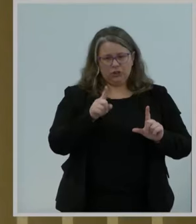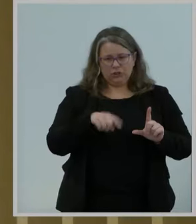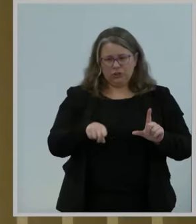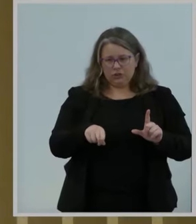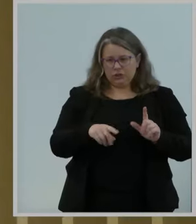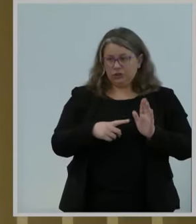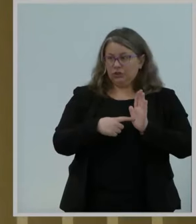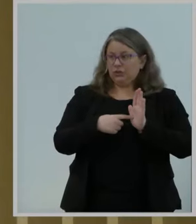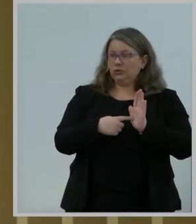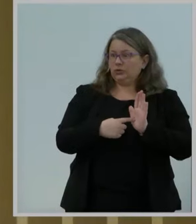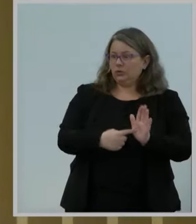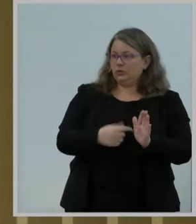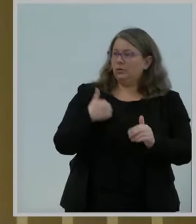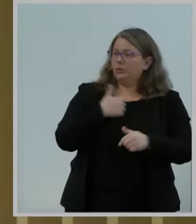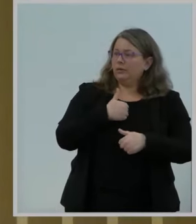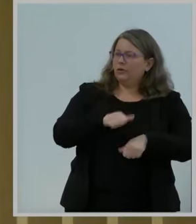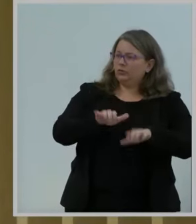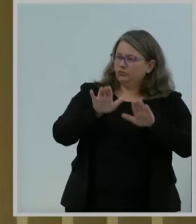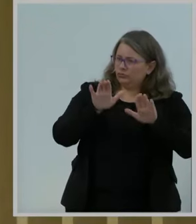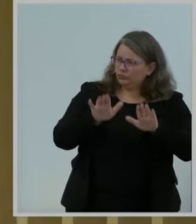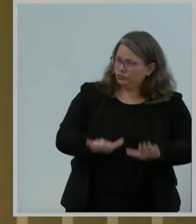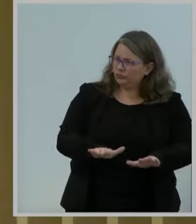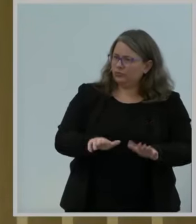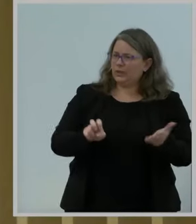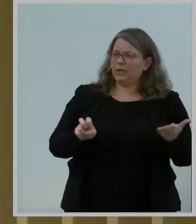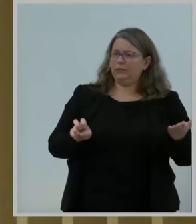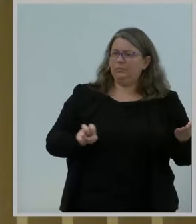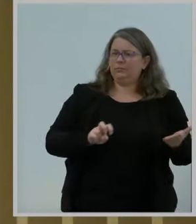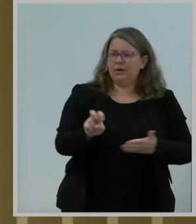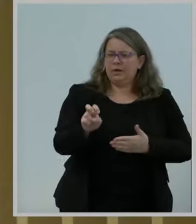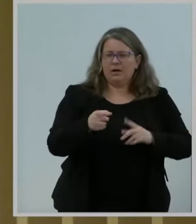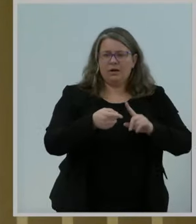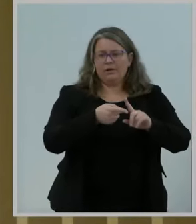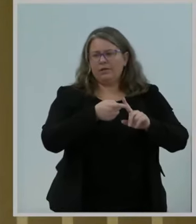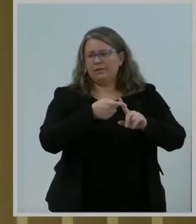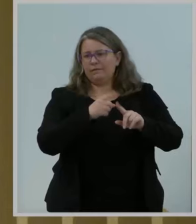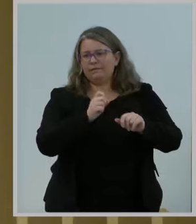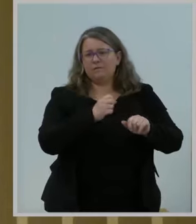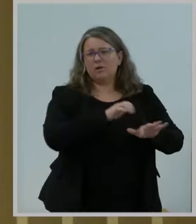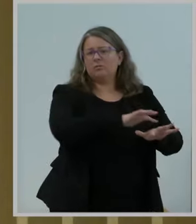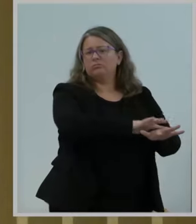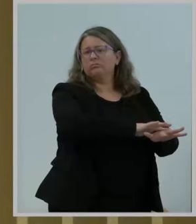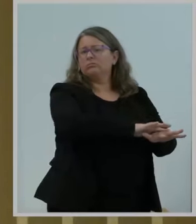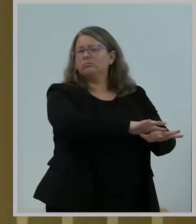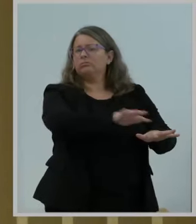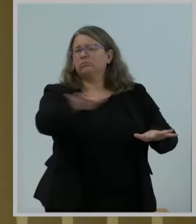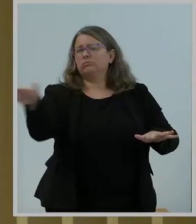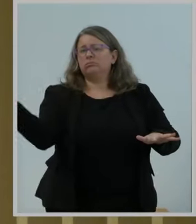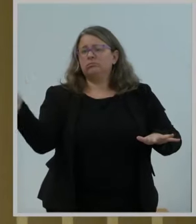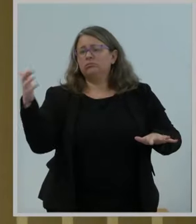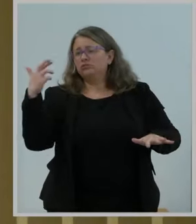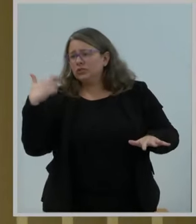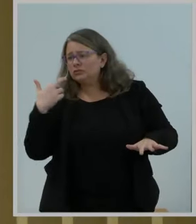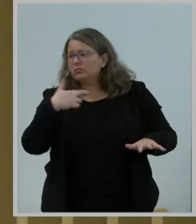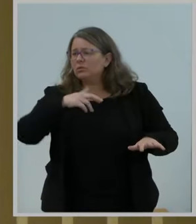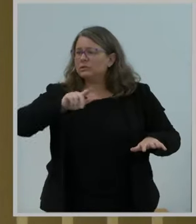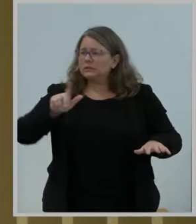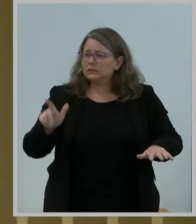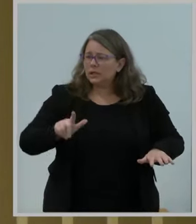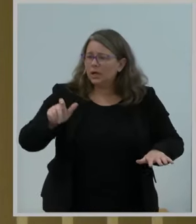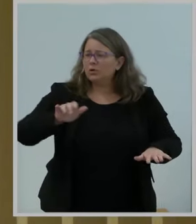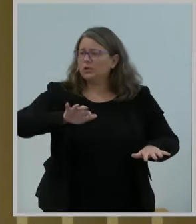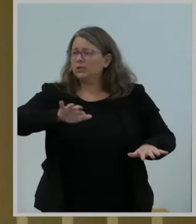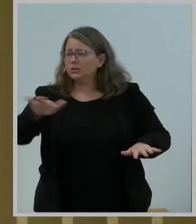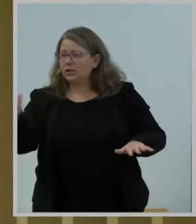wide area to the local area to the inner connectivity immediately around us, and so that's why when we adopted our 2020 order,